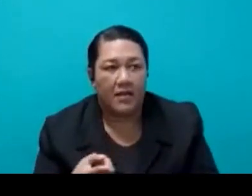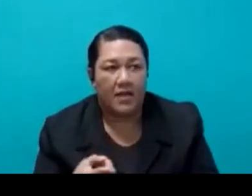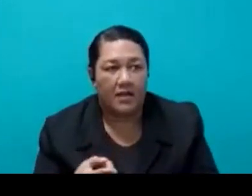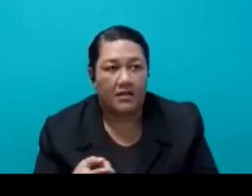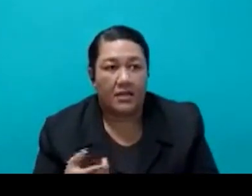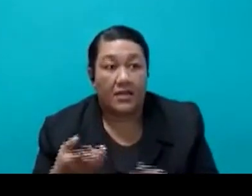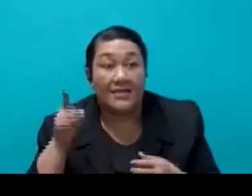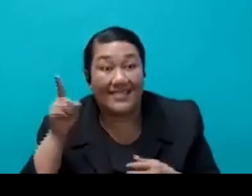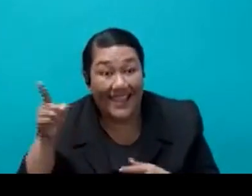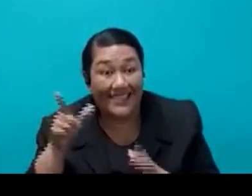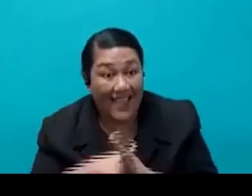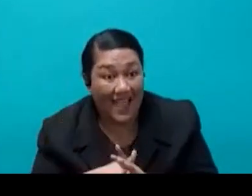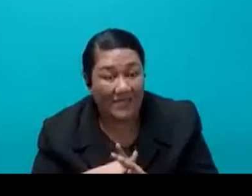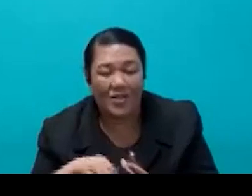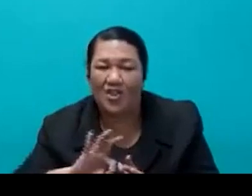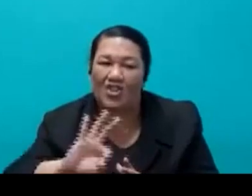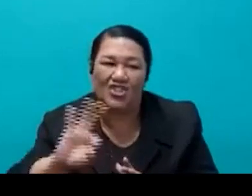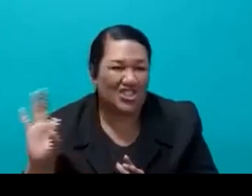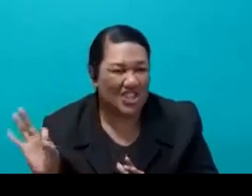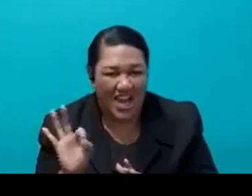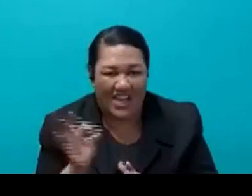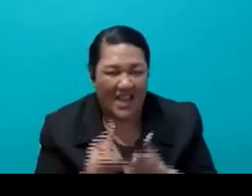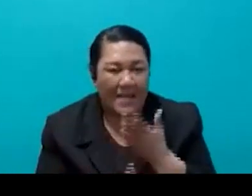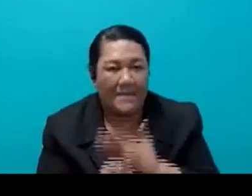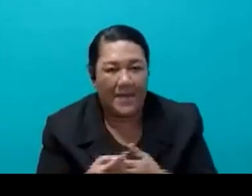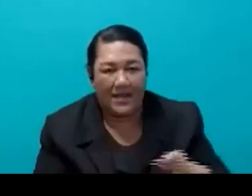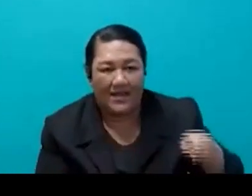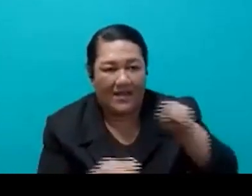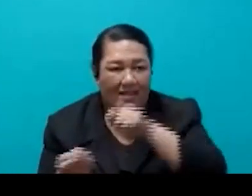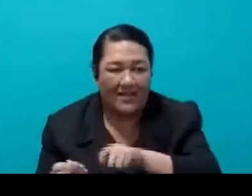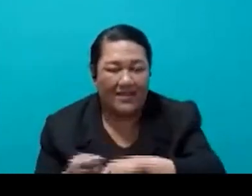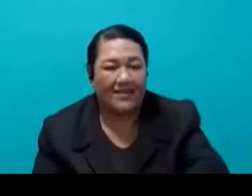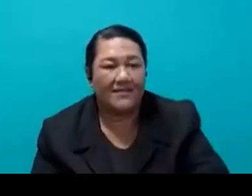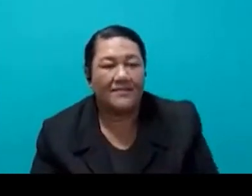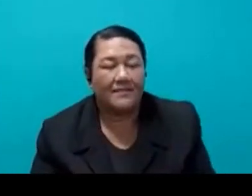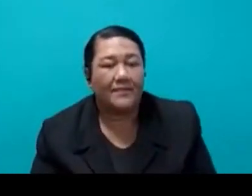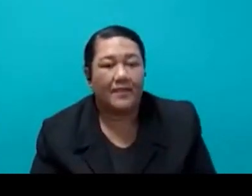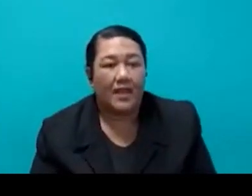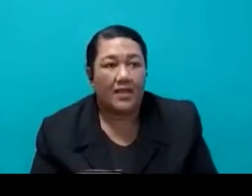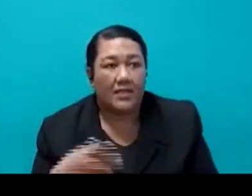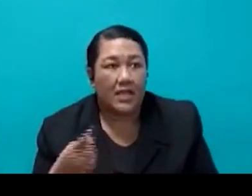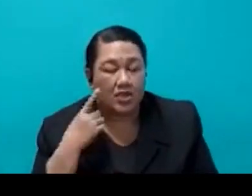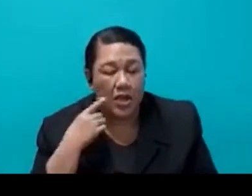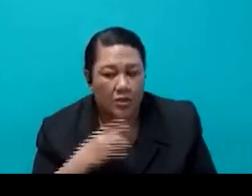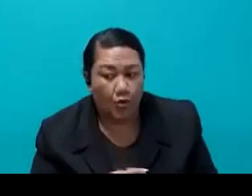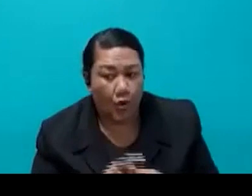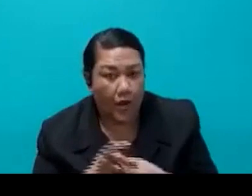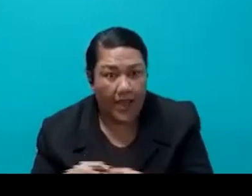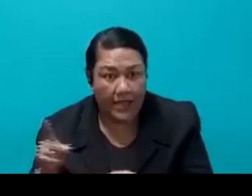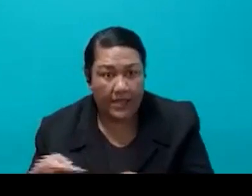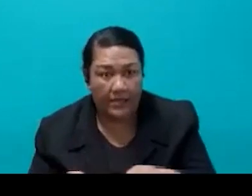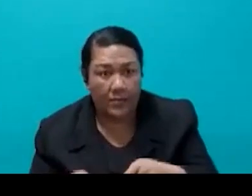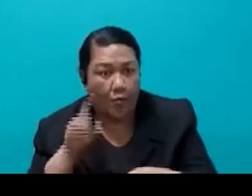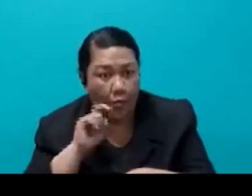occurred at the time. Some critics have attempted to draw a connection between the wastewater discharge and